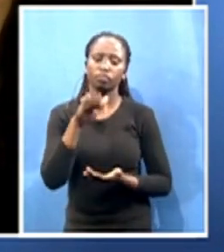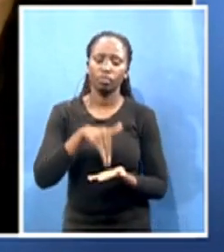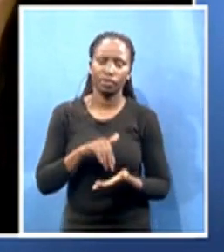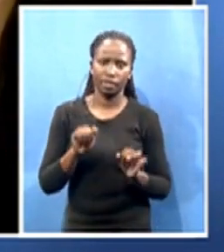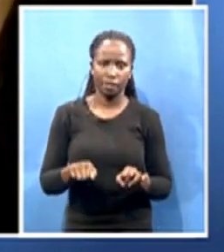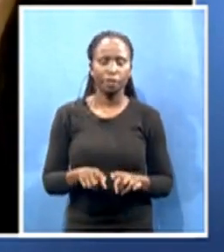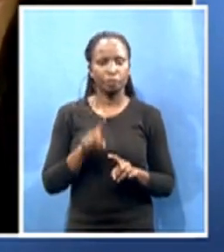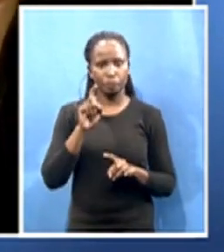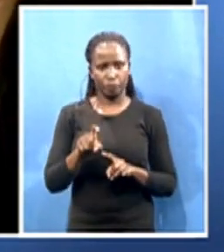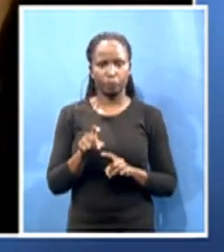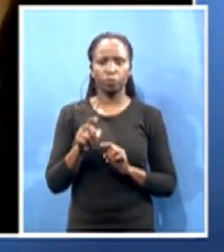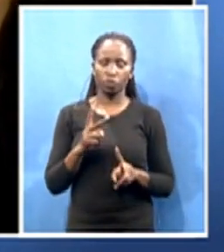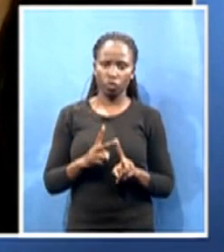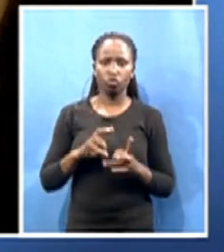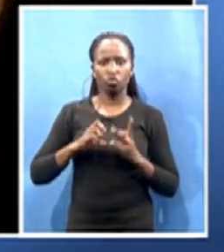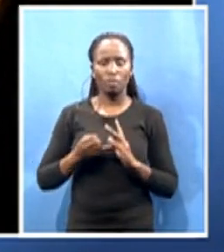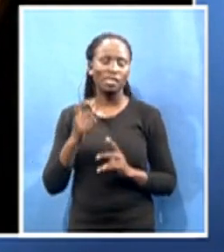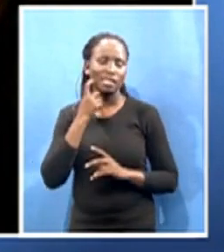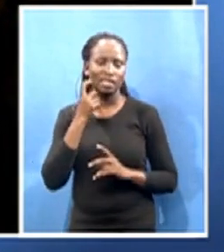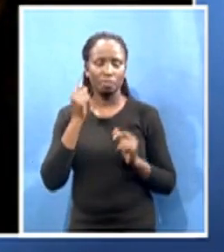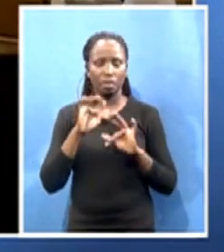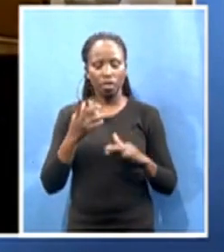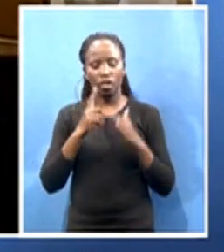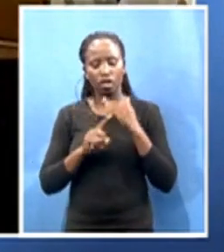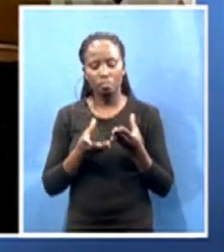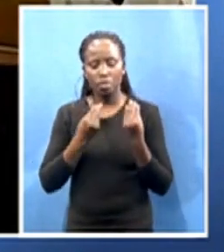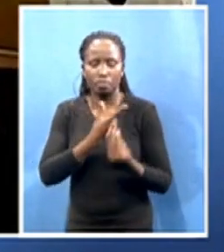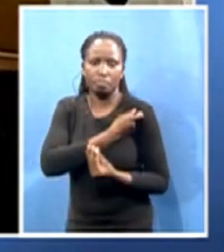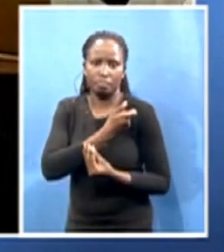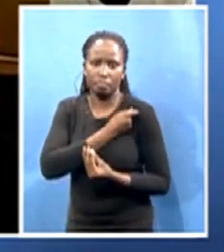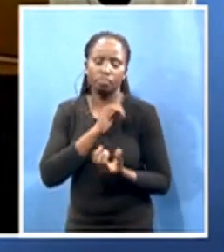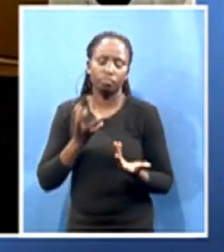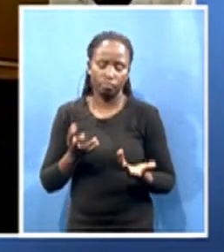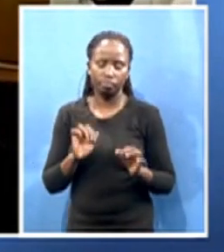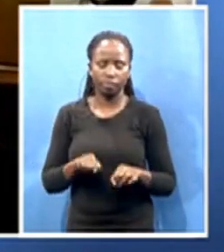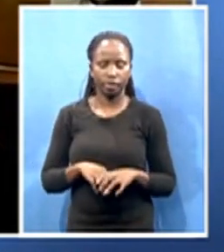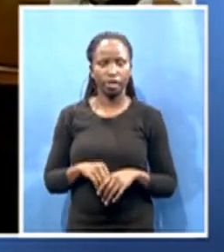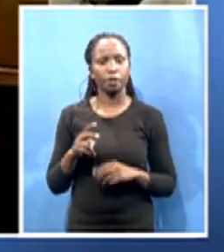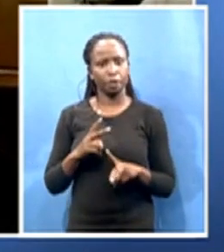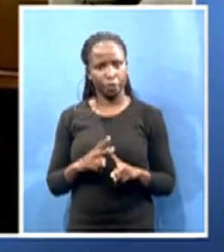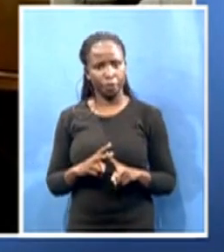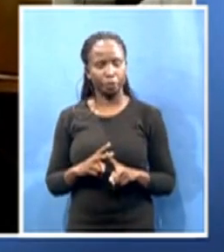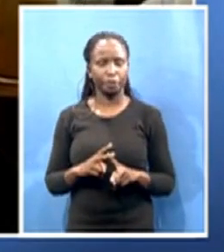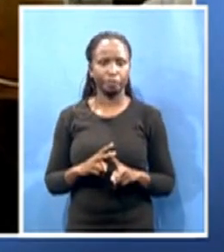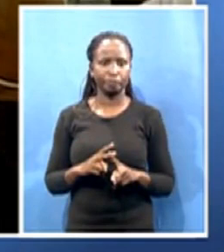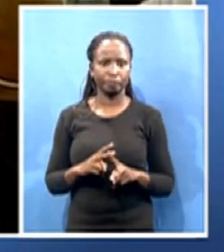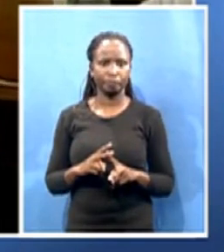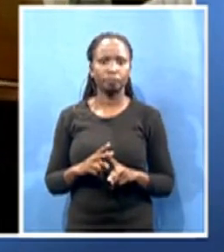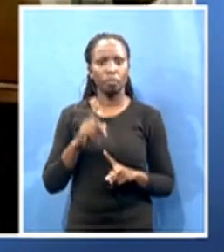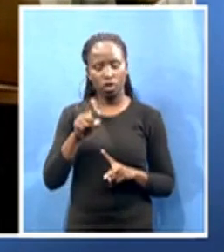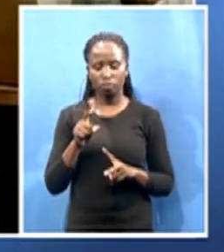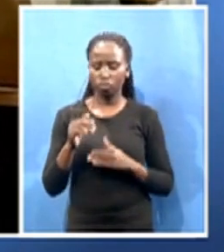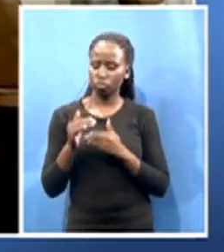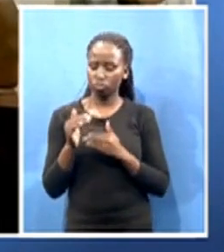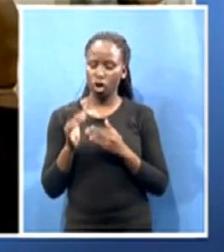to receive their vaccination. It needs to be very close to their homes so that they can access either